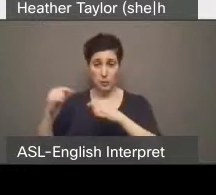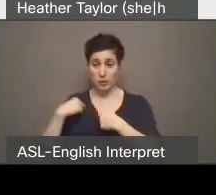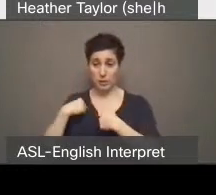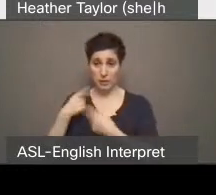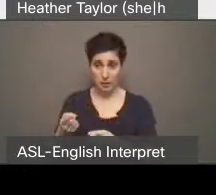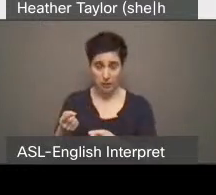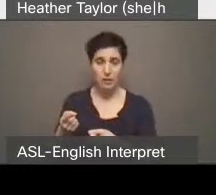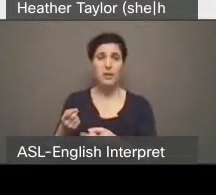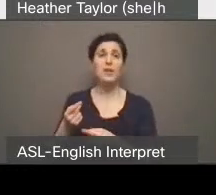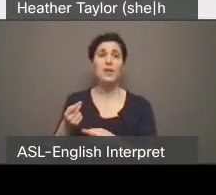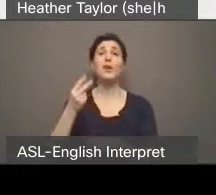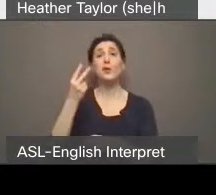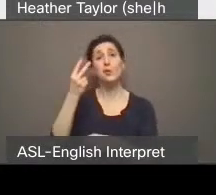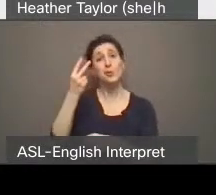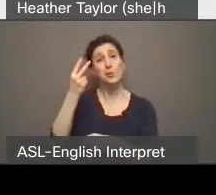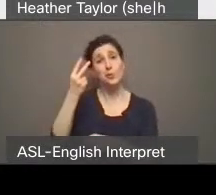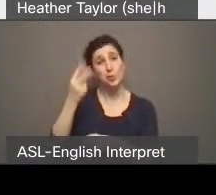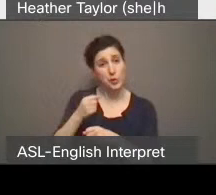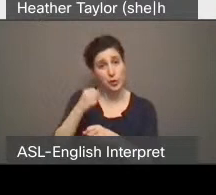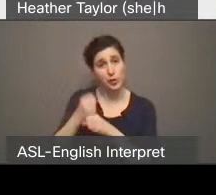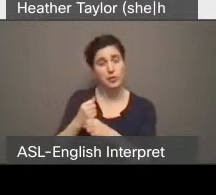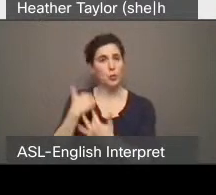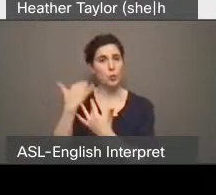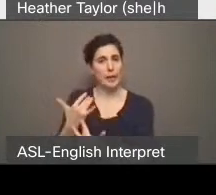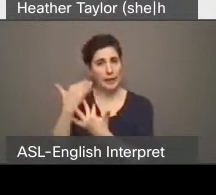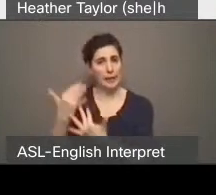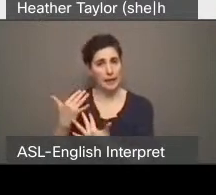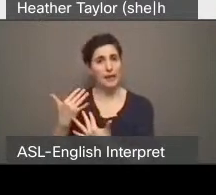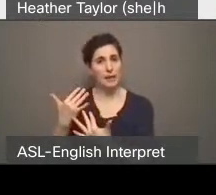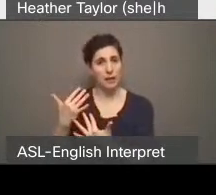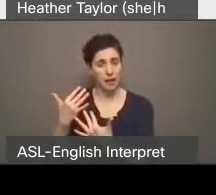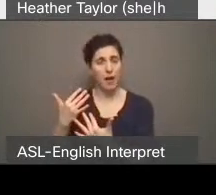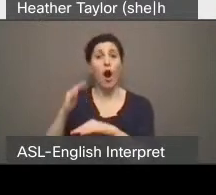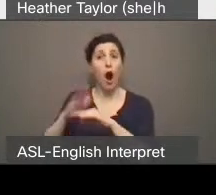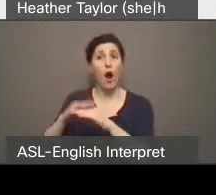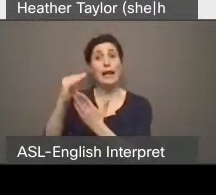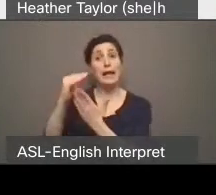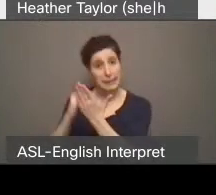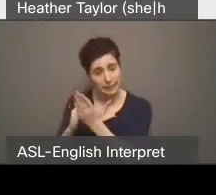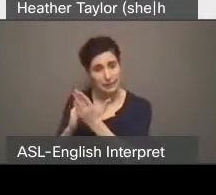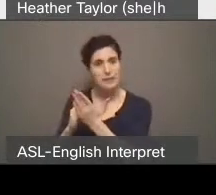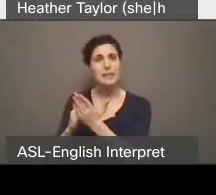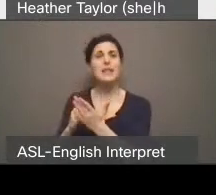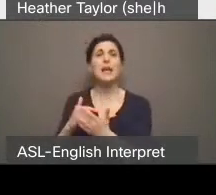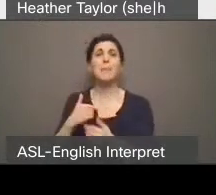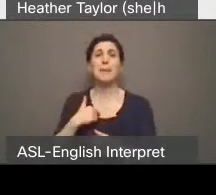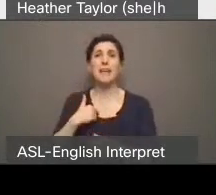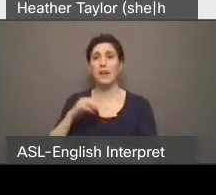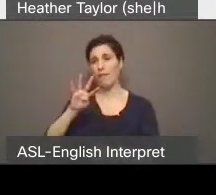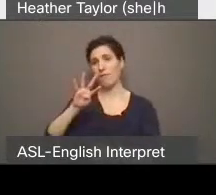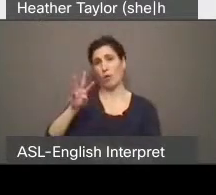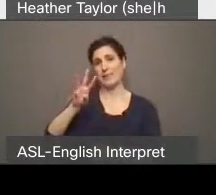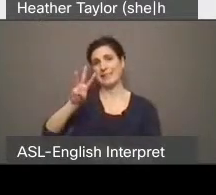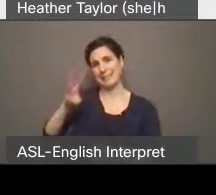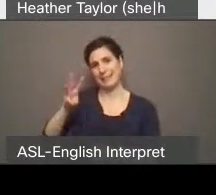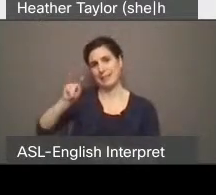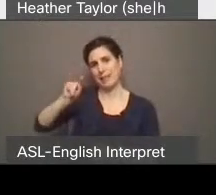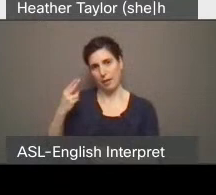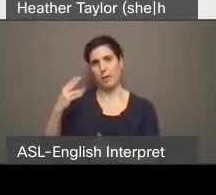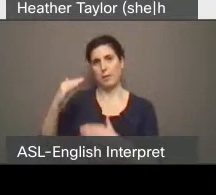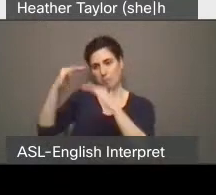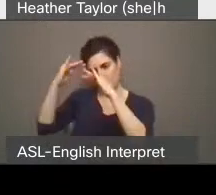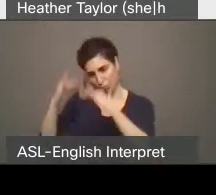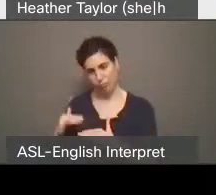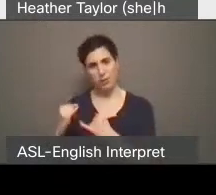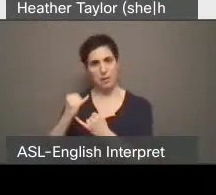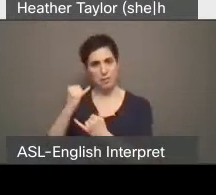46 on the waitlist for a bachelor apartment. And that's not to mention all the other people that are waiting for housing with